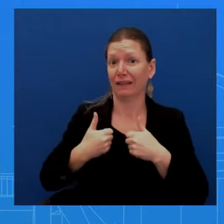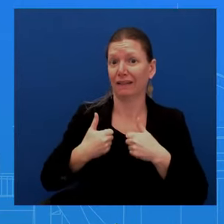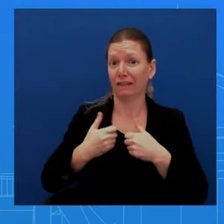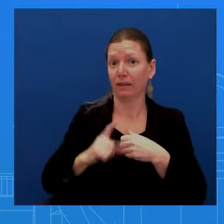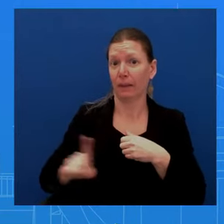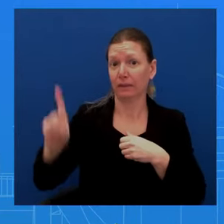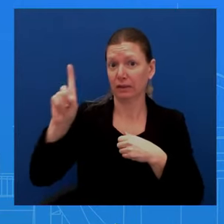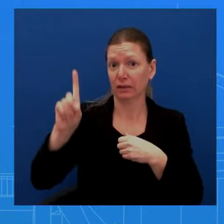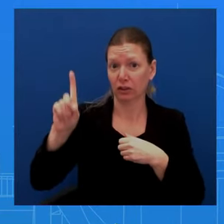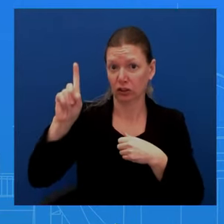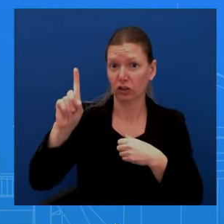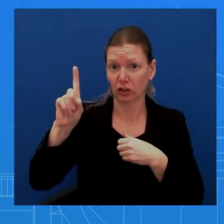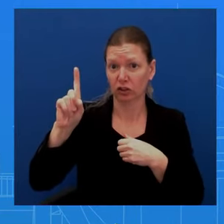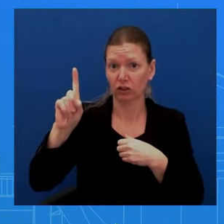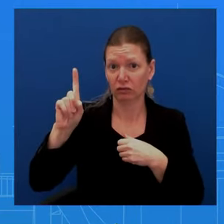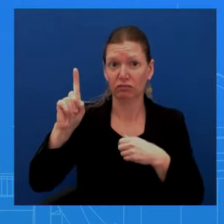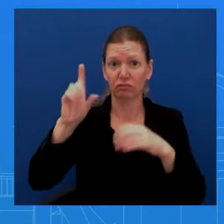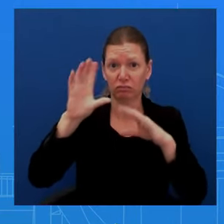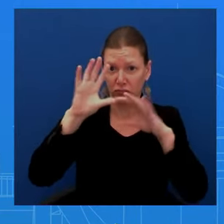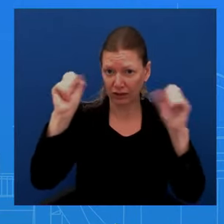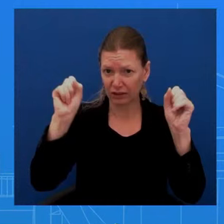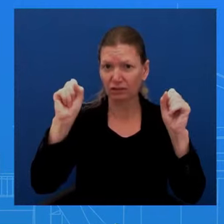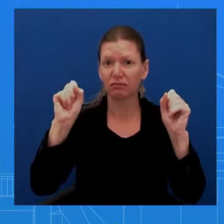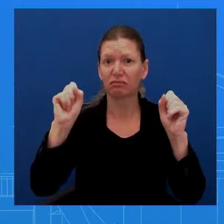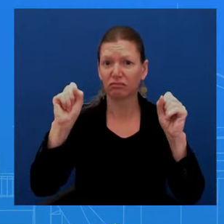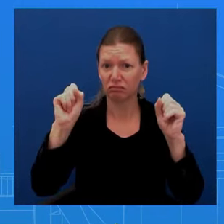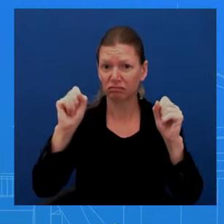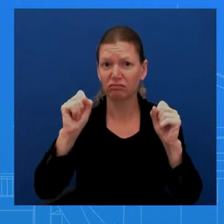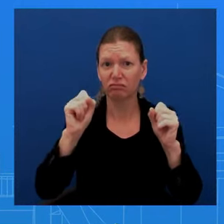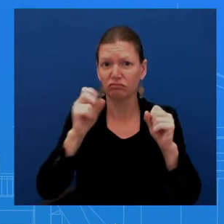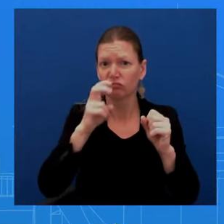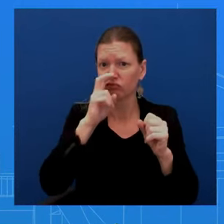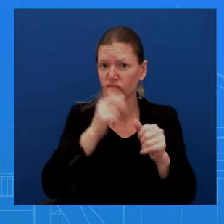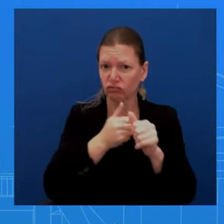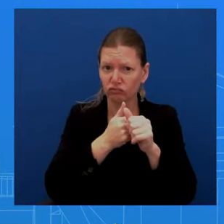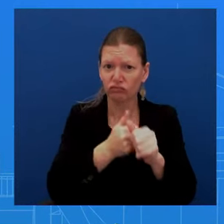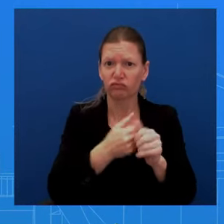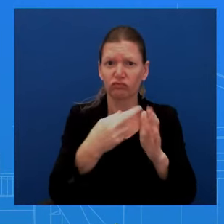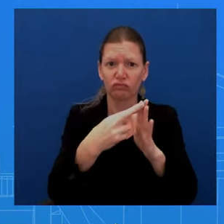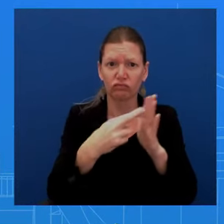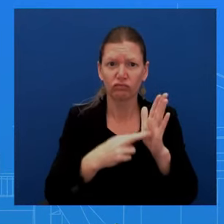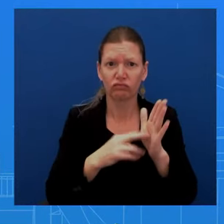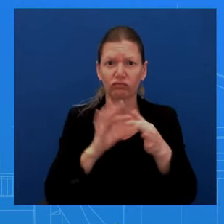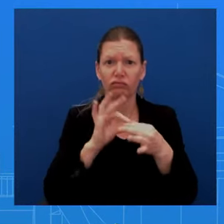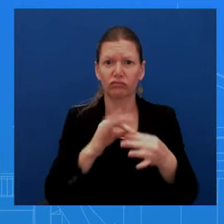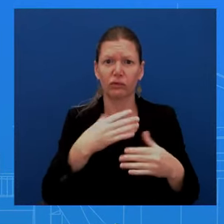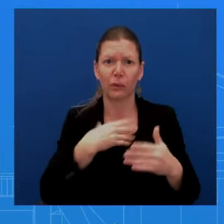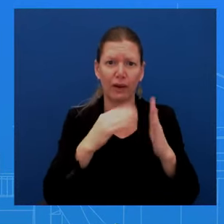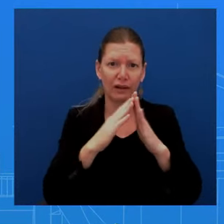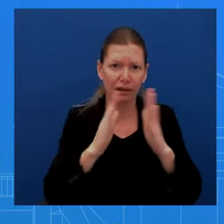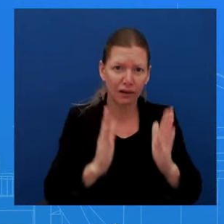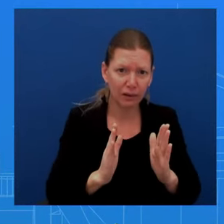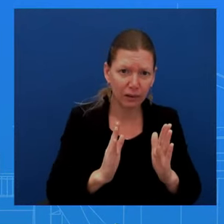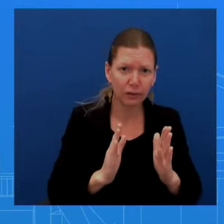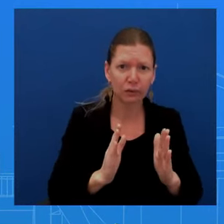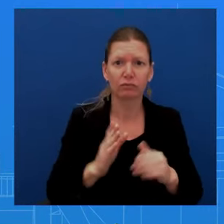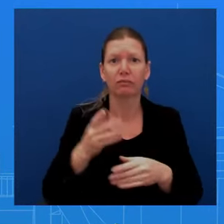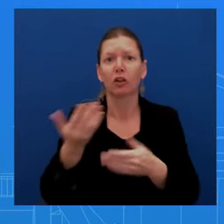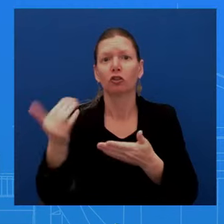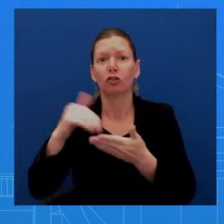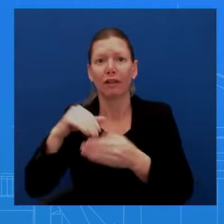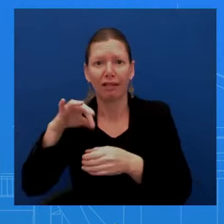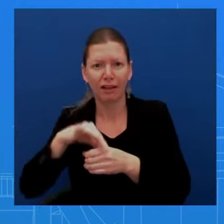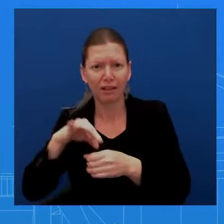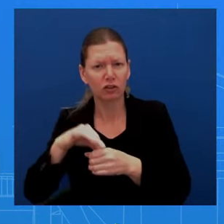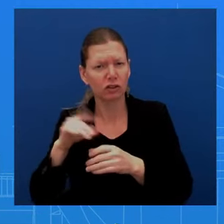Uh, we take rules, uh, concerning the White House and reelection seriously. And so, and we're proud of that. We're proud of taking those rules very